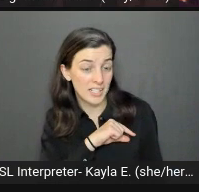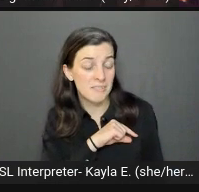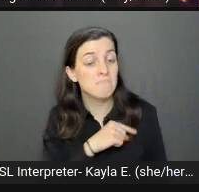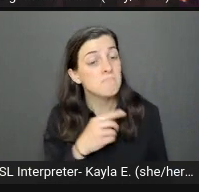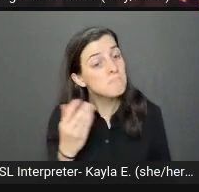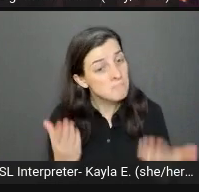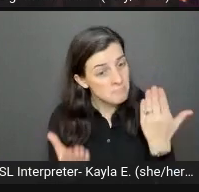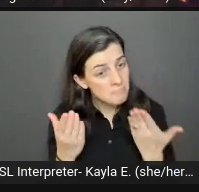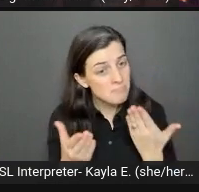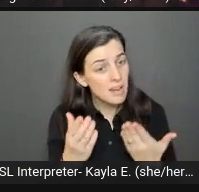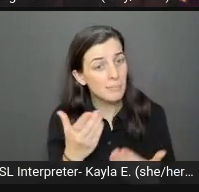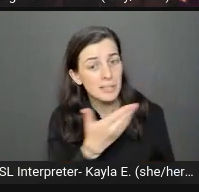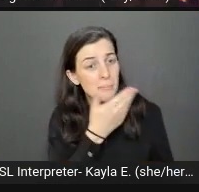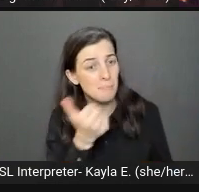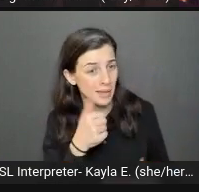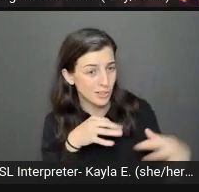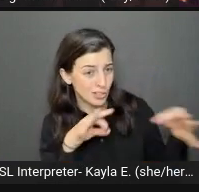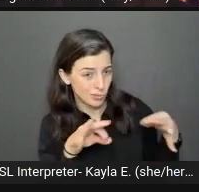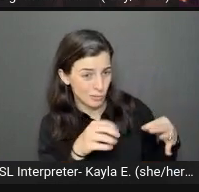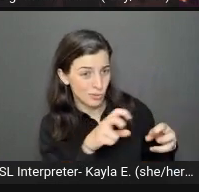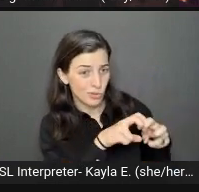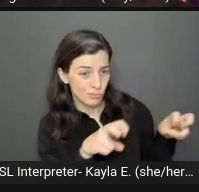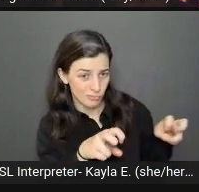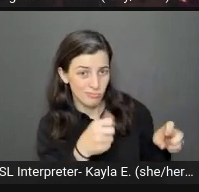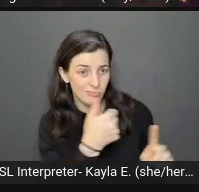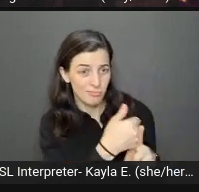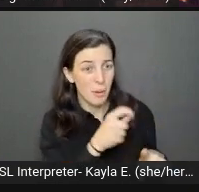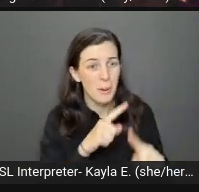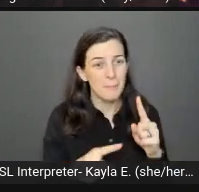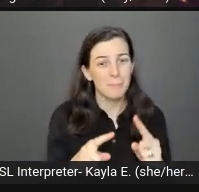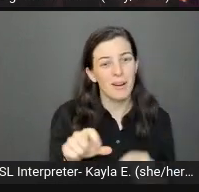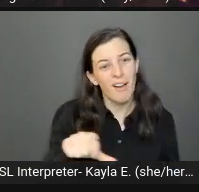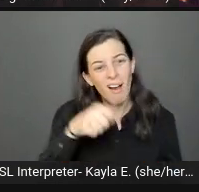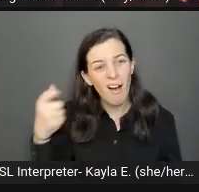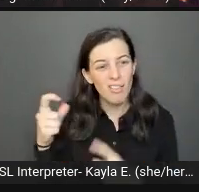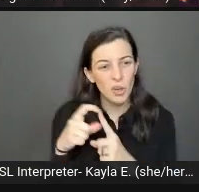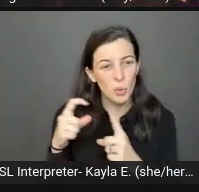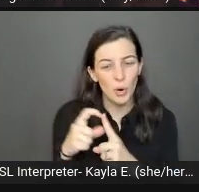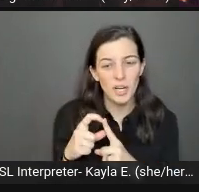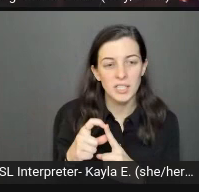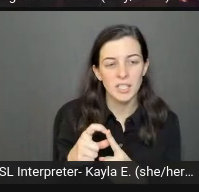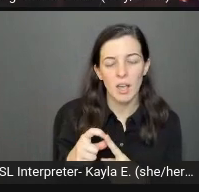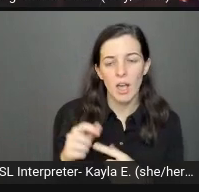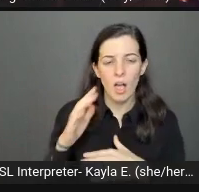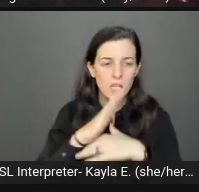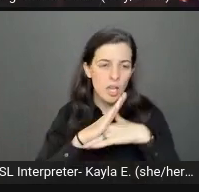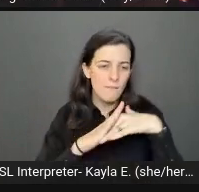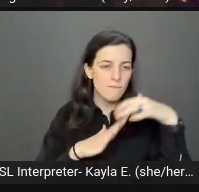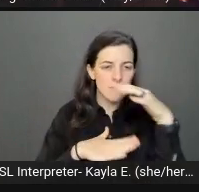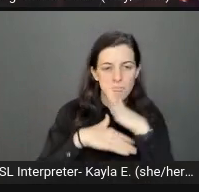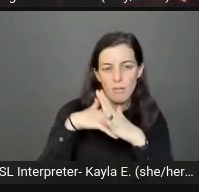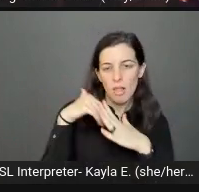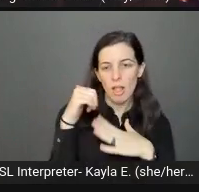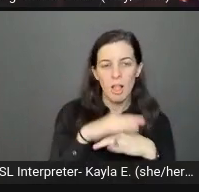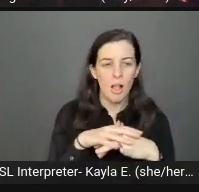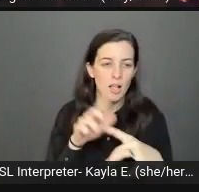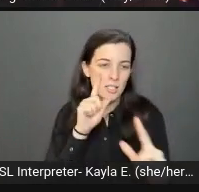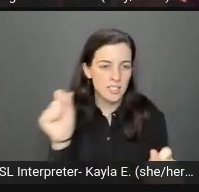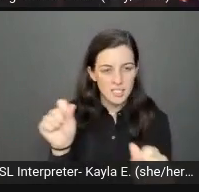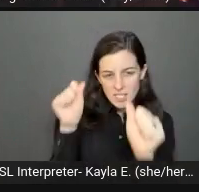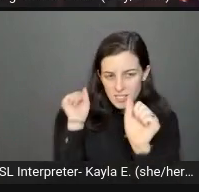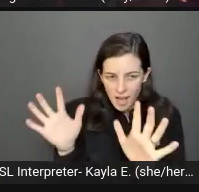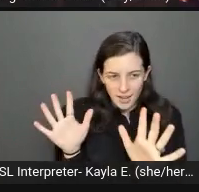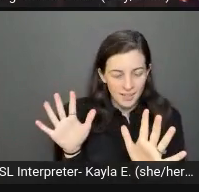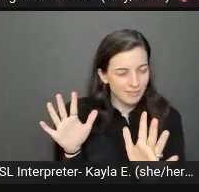of the product. But avoid subjective language like comfortable or stunning. That may try to influence the user's thoughts on a